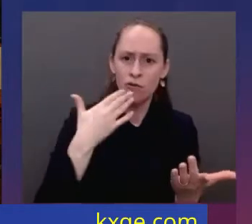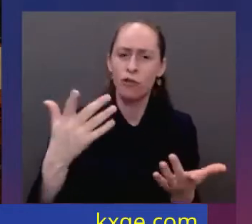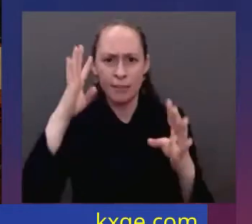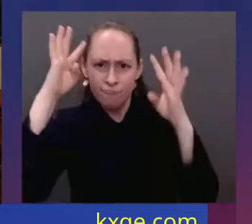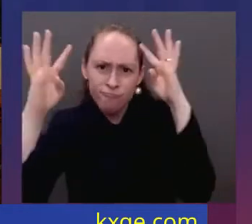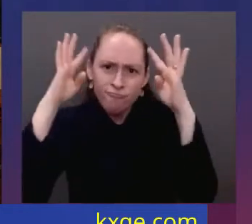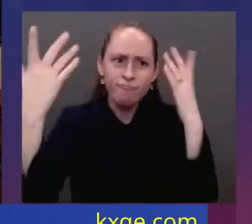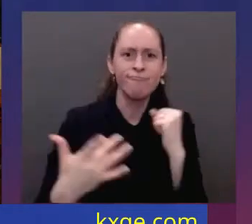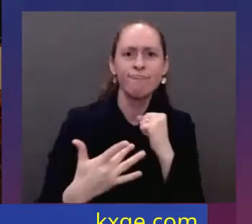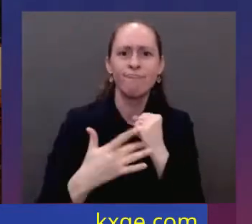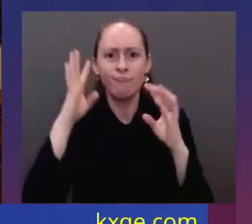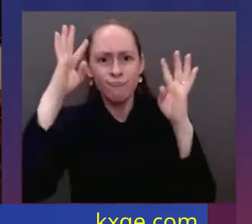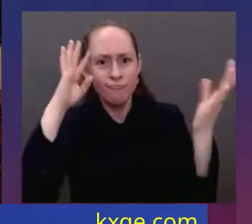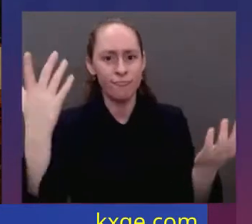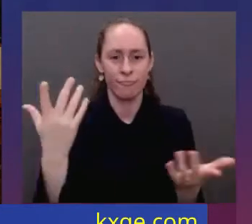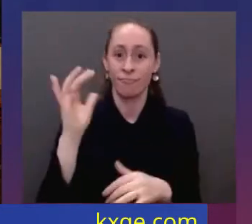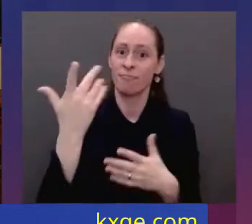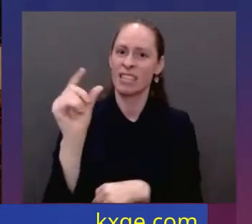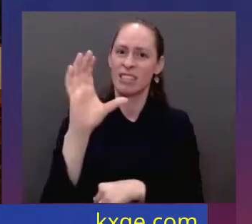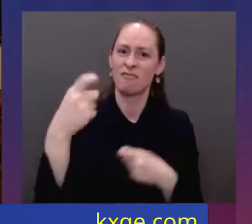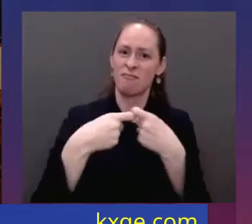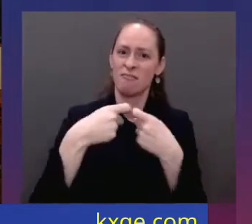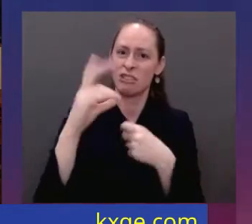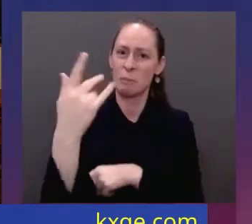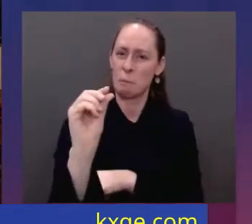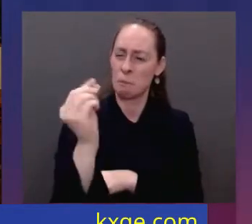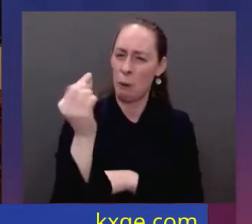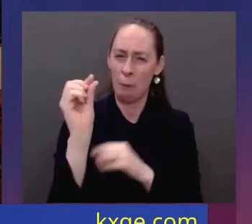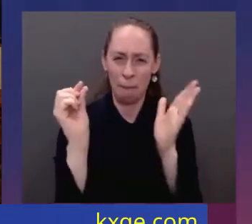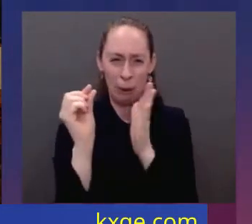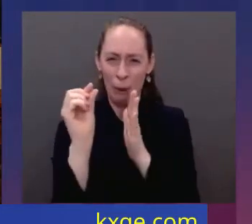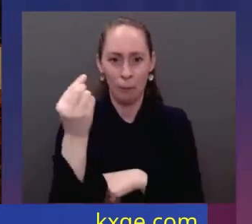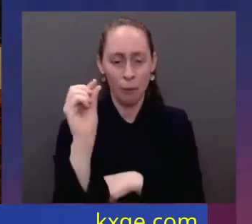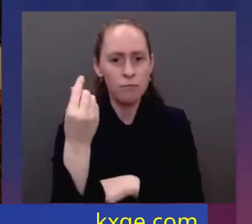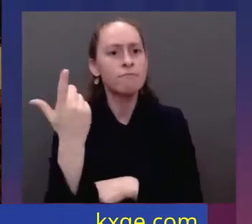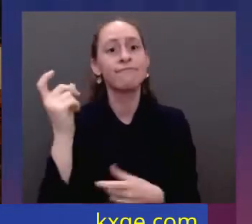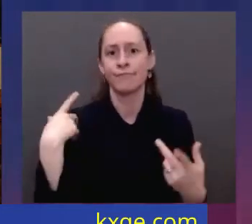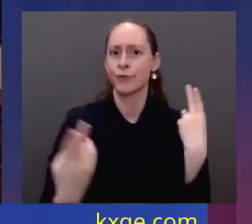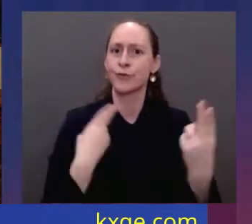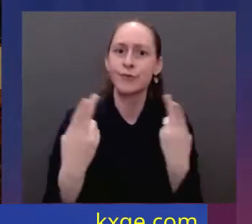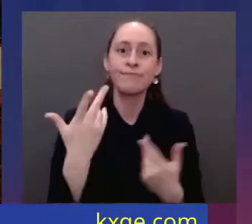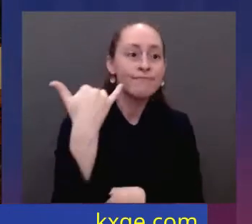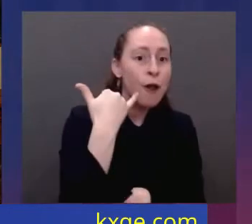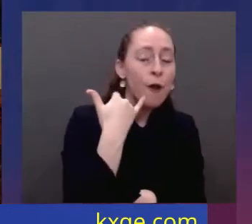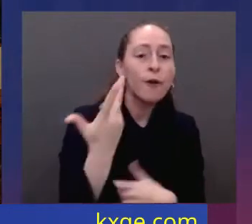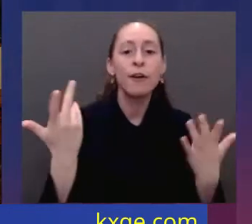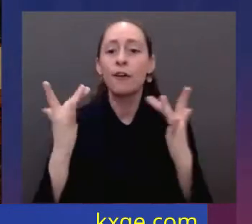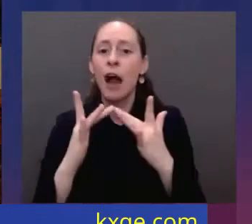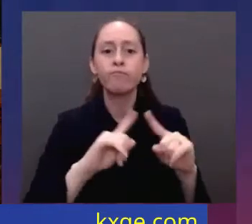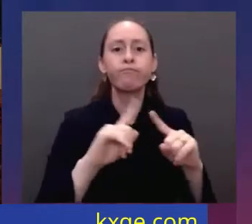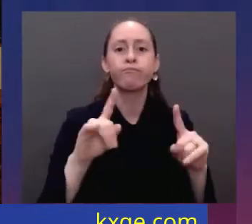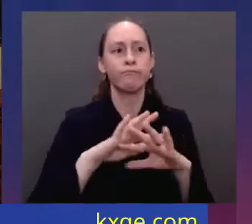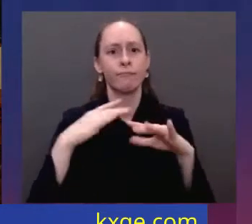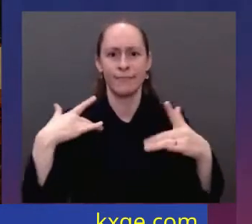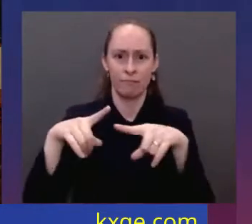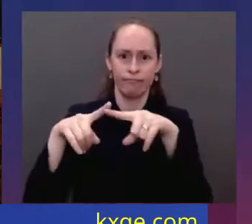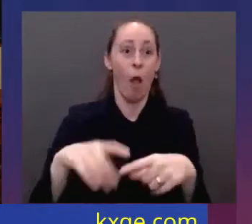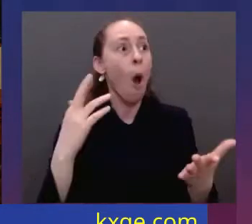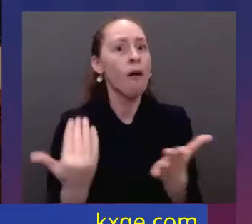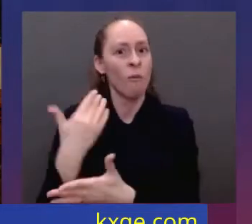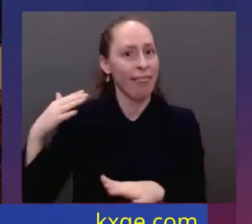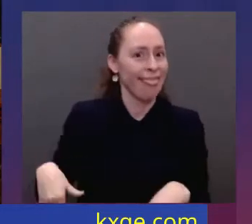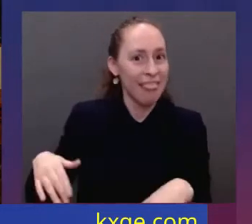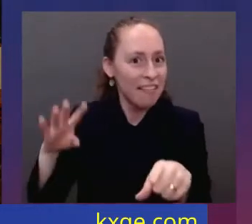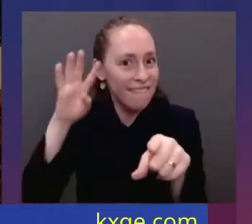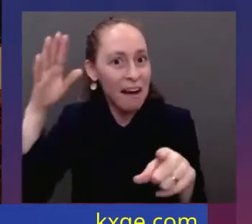The power of the world in everyday lives, from smartphones, technology, the internet, technology has yet to be invented. But that's just the beginning. Intel